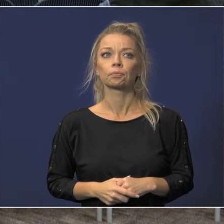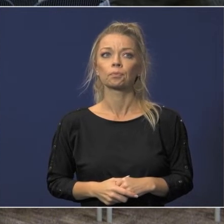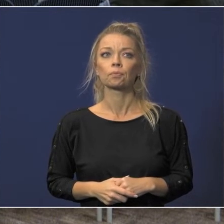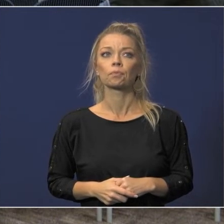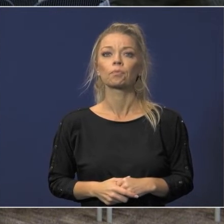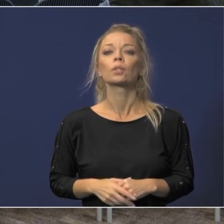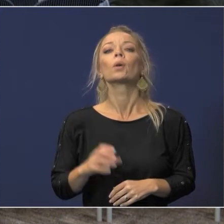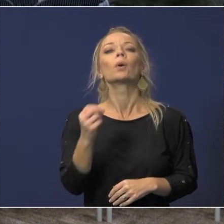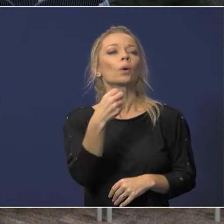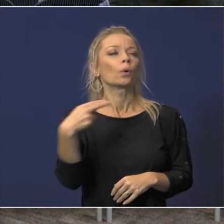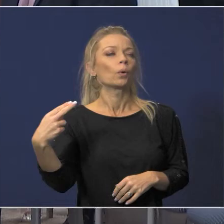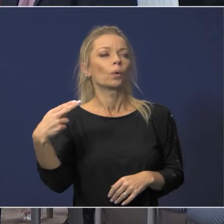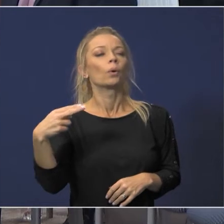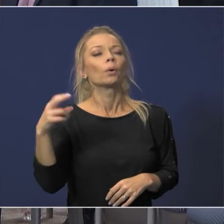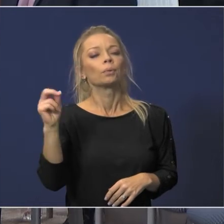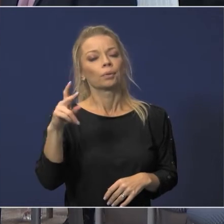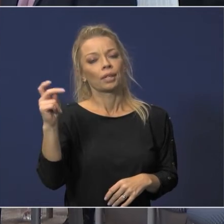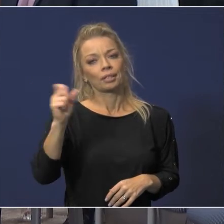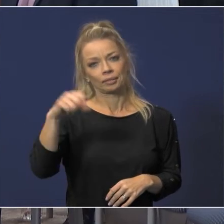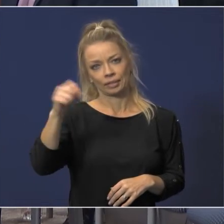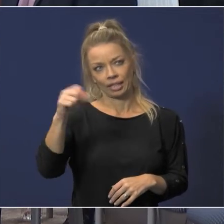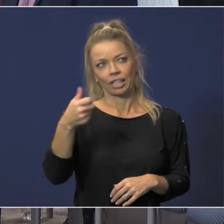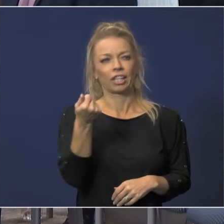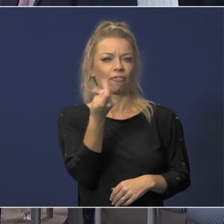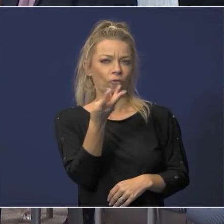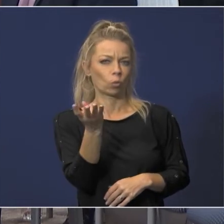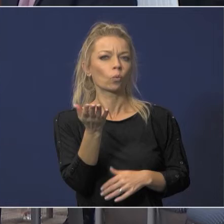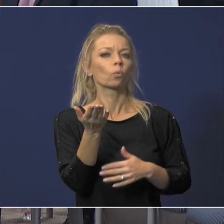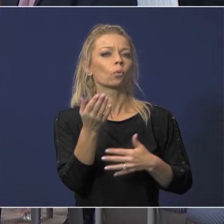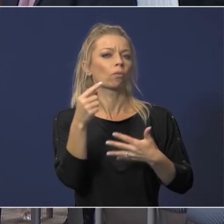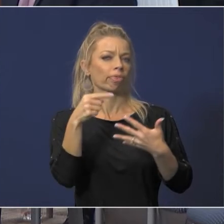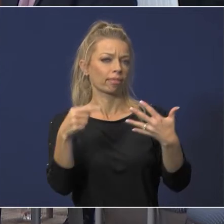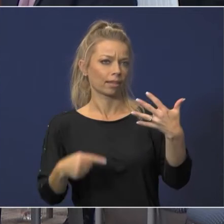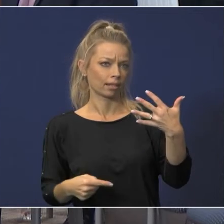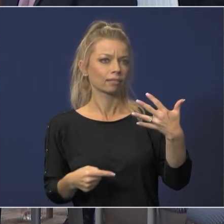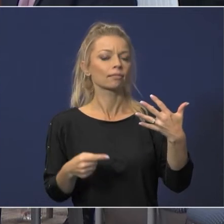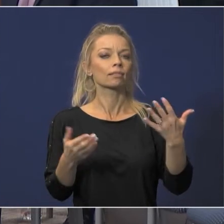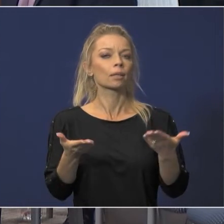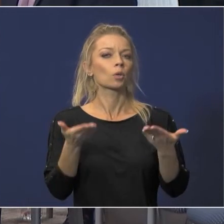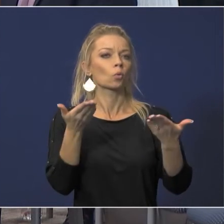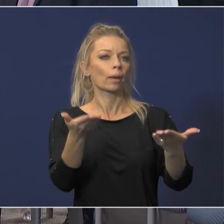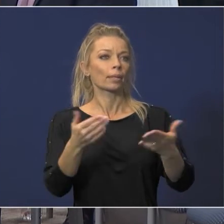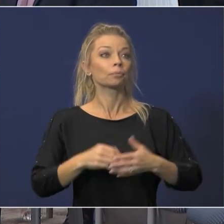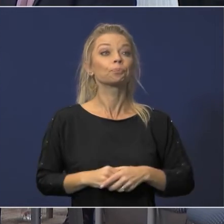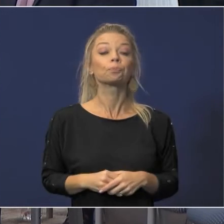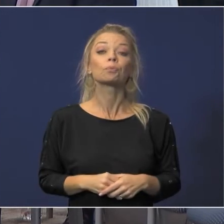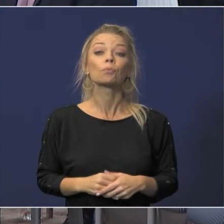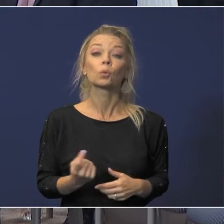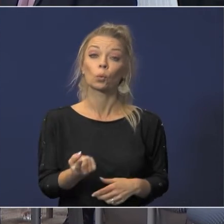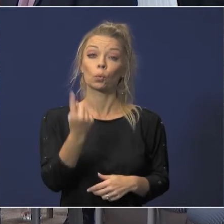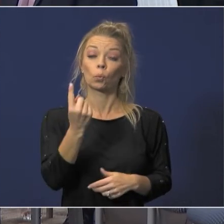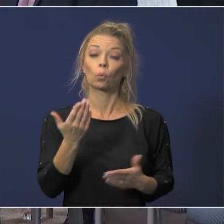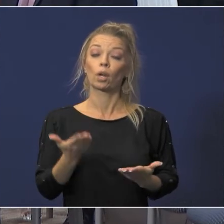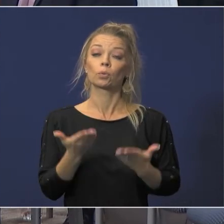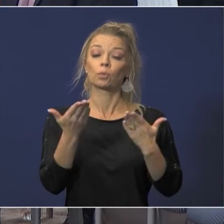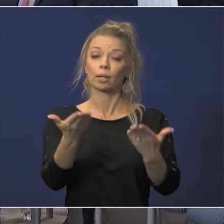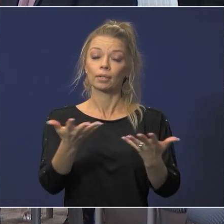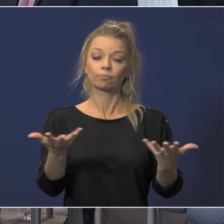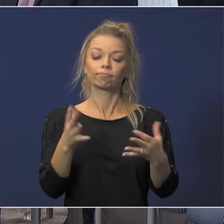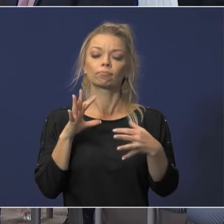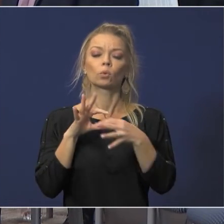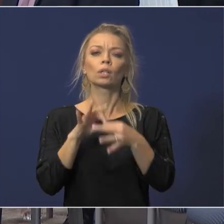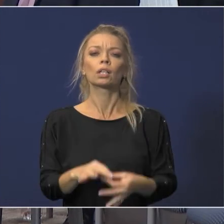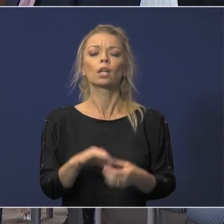oh okay yes there's a couple of things as you said that are that are being recommended one of those recommendations relates